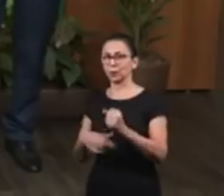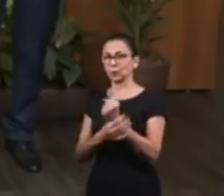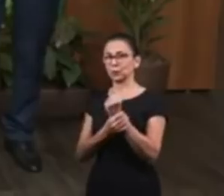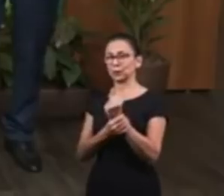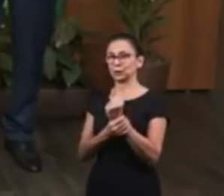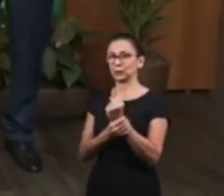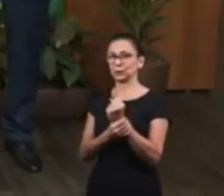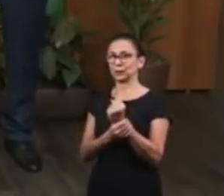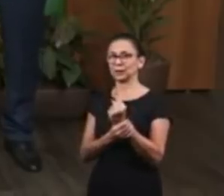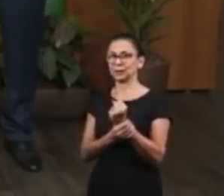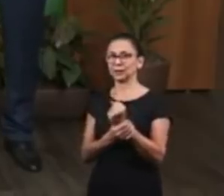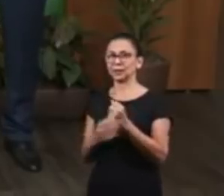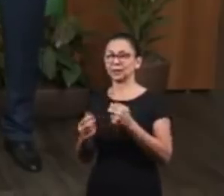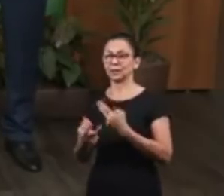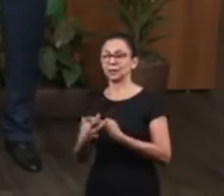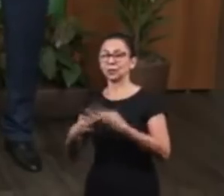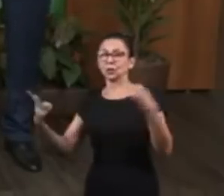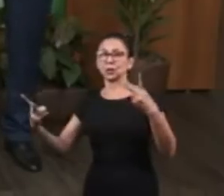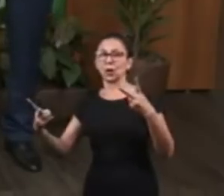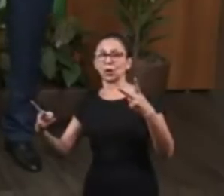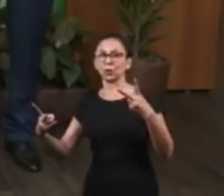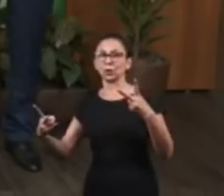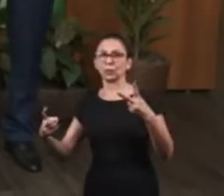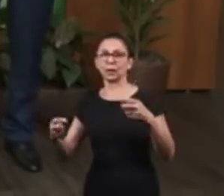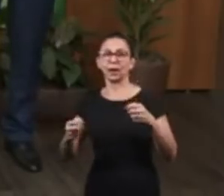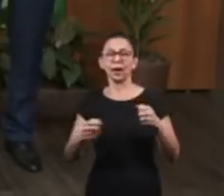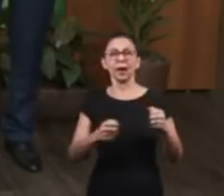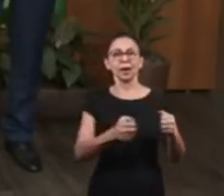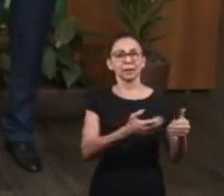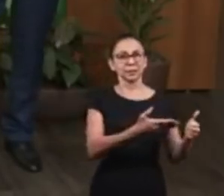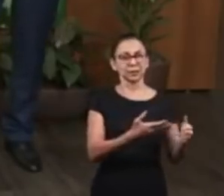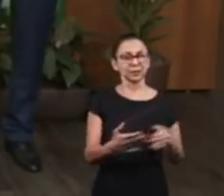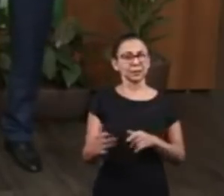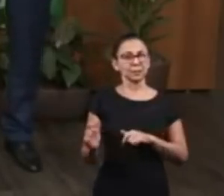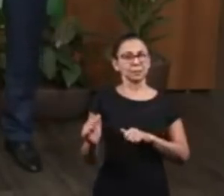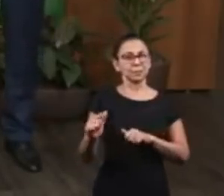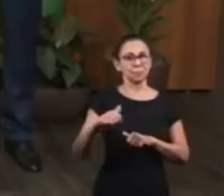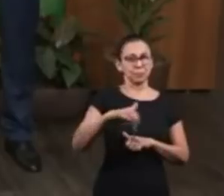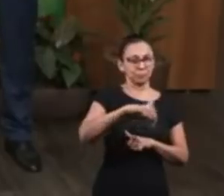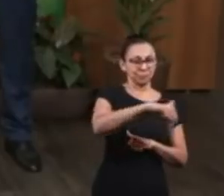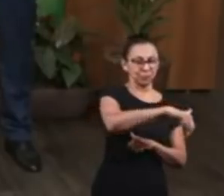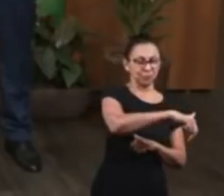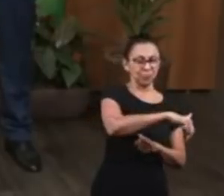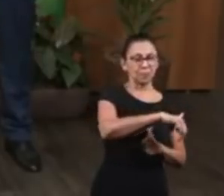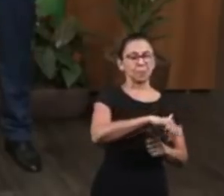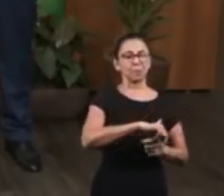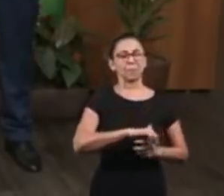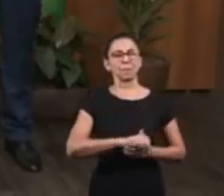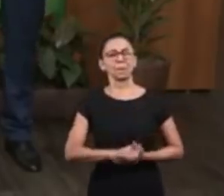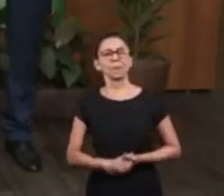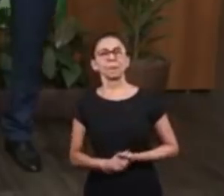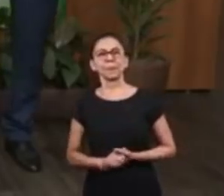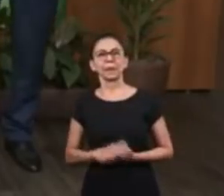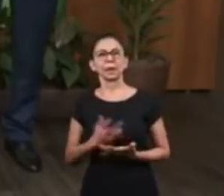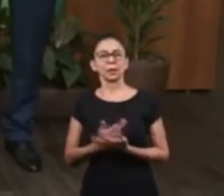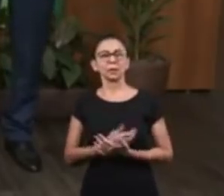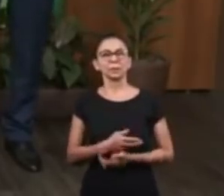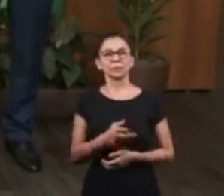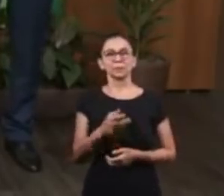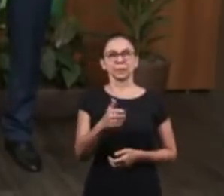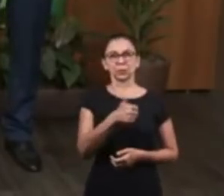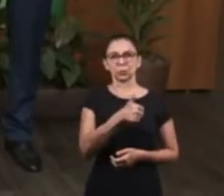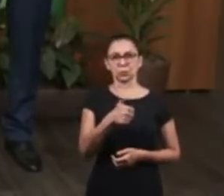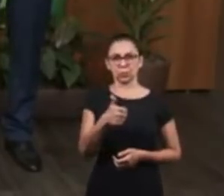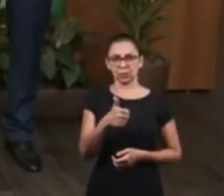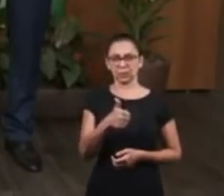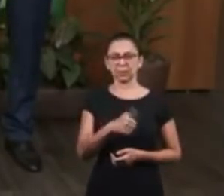had stayed behind, gathered with them. He was released. When that happened, in other words,